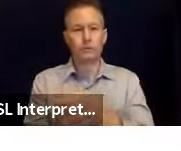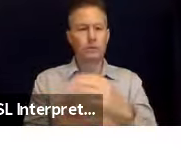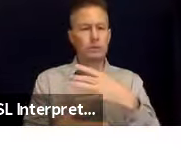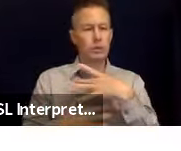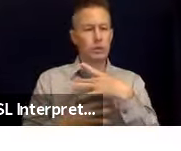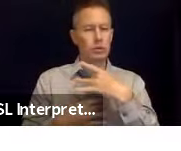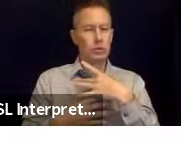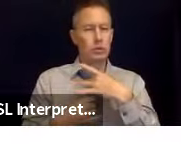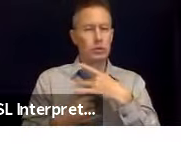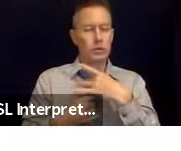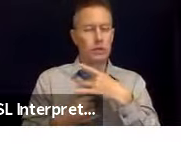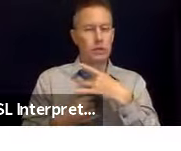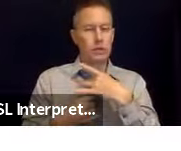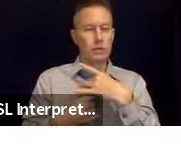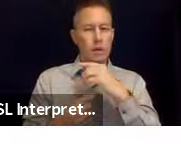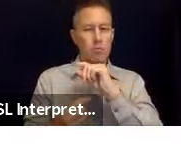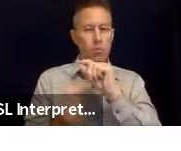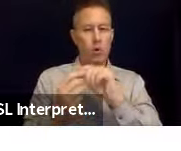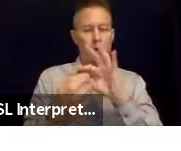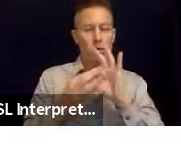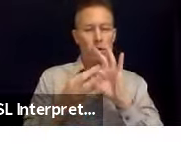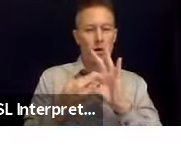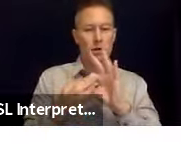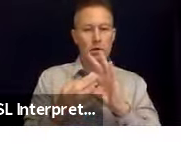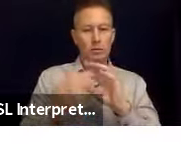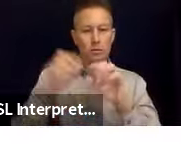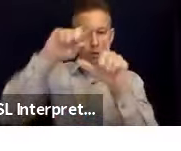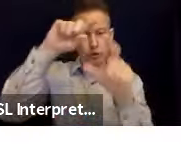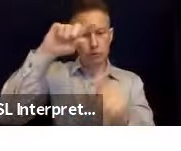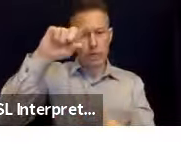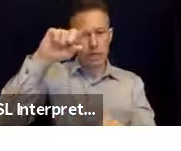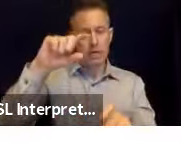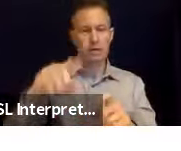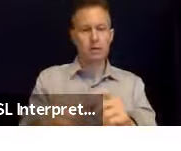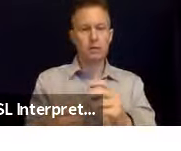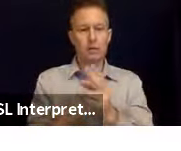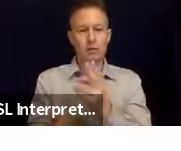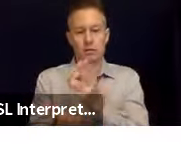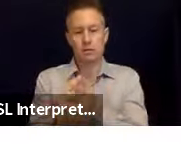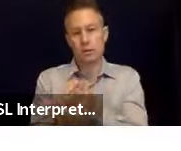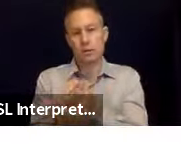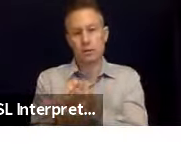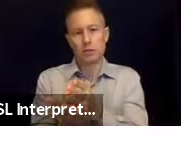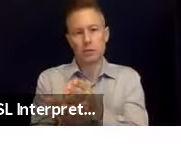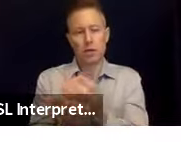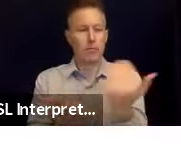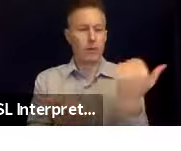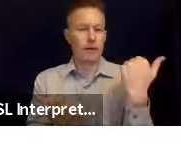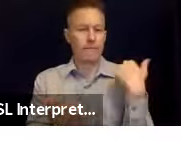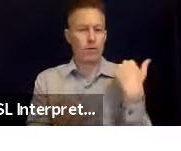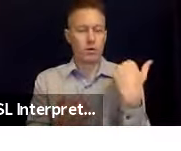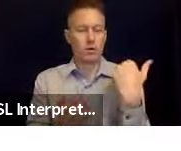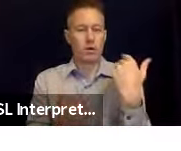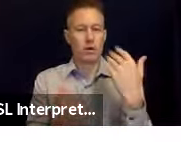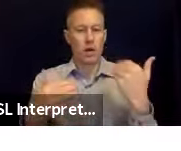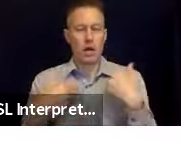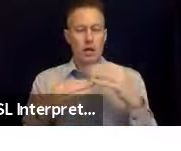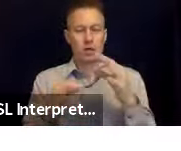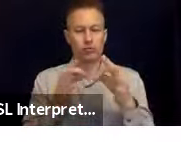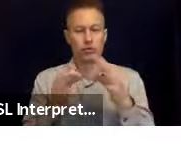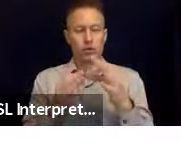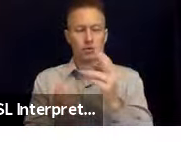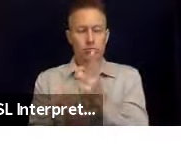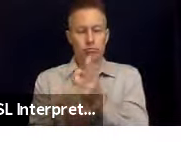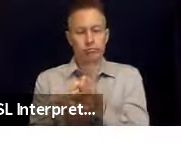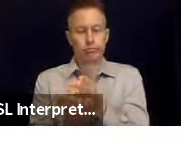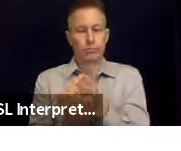I'm not sure that when that, if that changed or why that, I